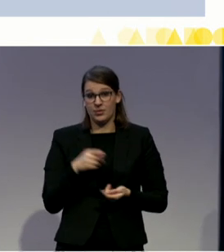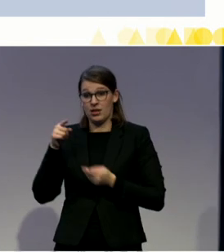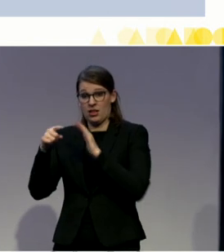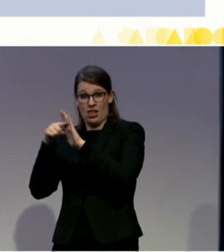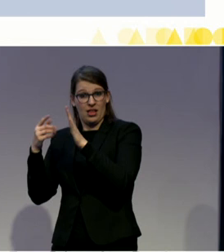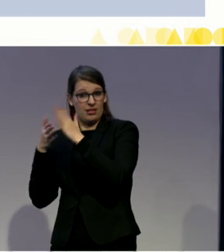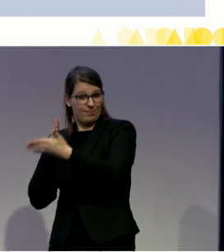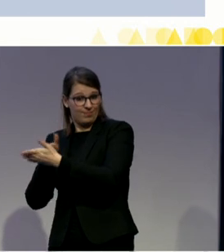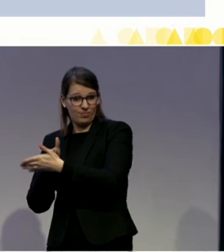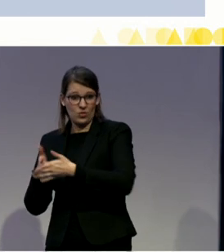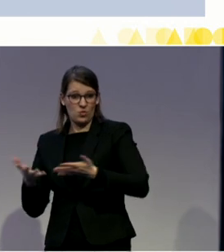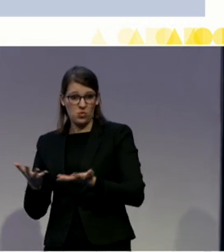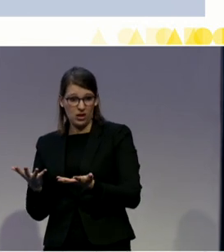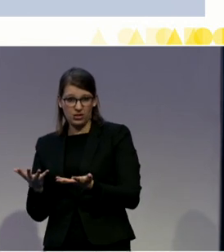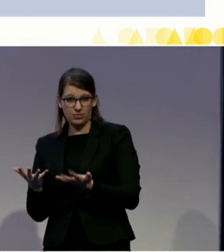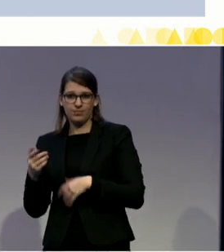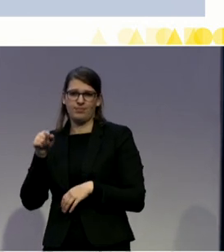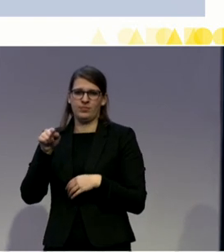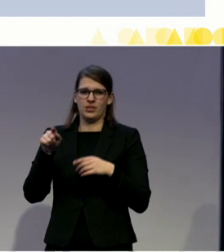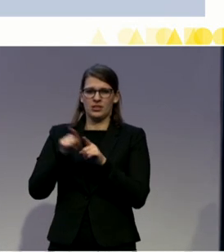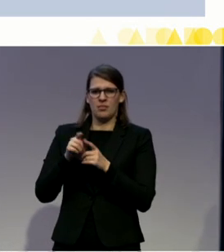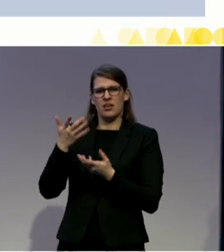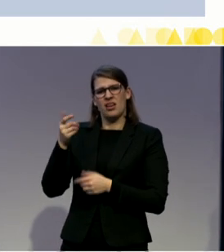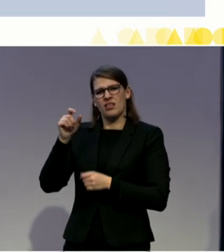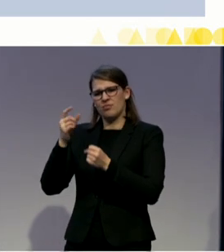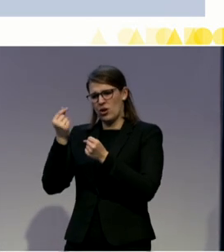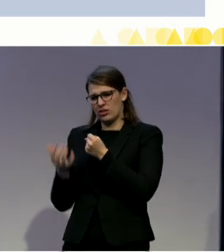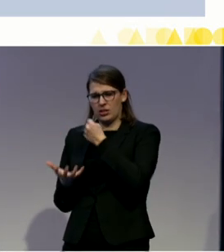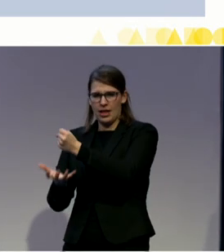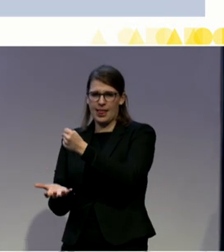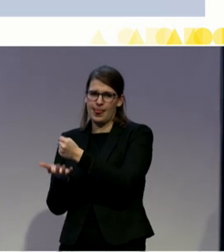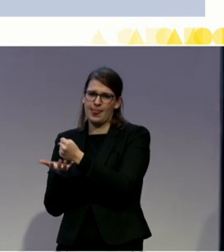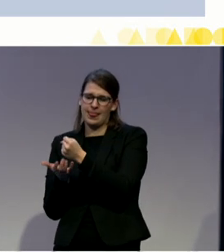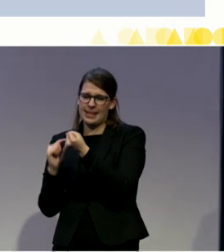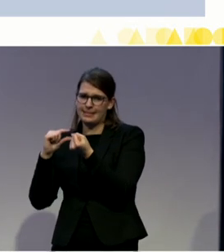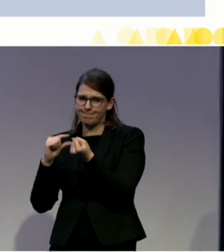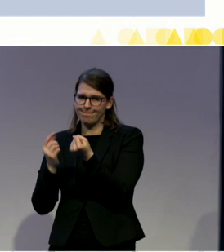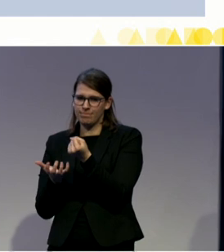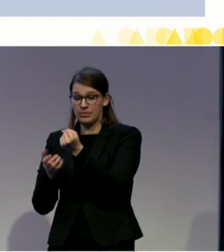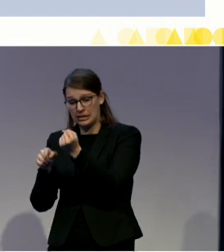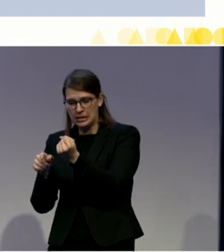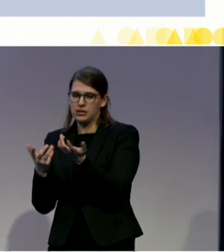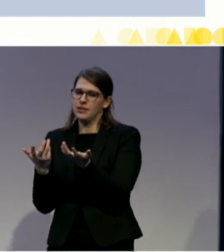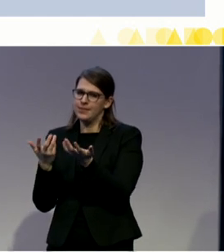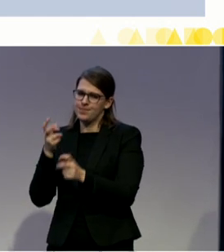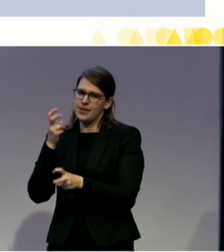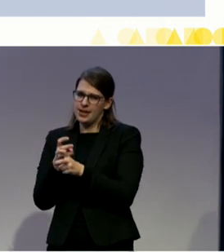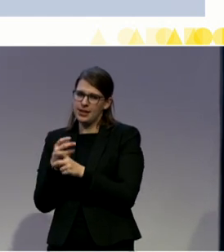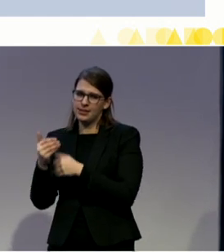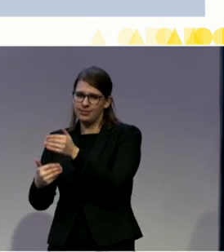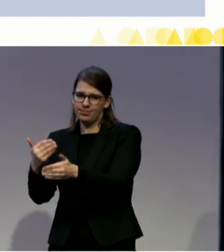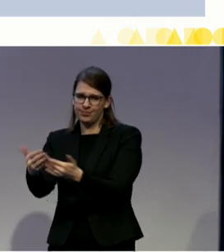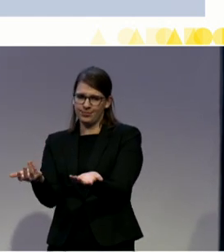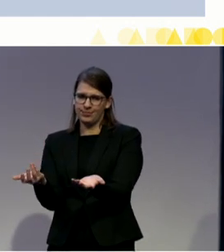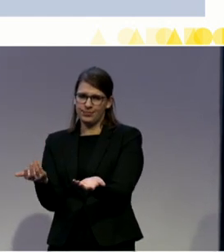to access, and poorly assigned funding is a significant challenge, along with vested interests in maintaining the status quo, and